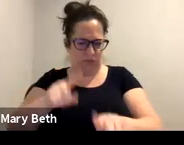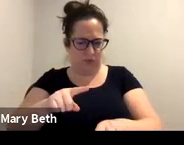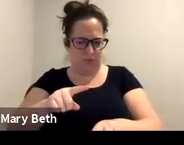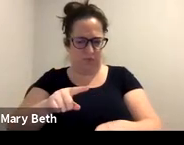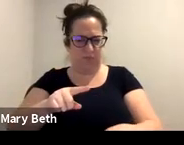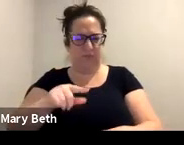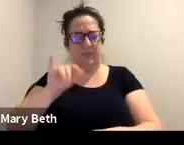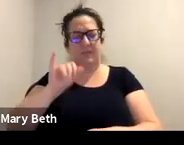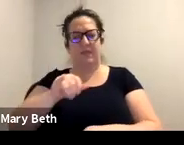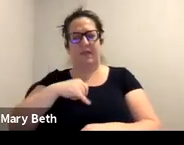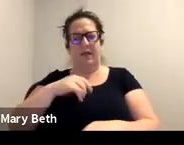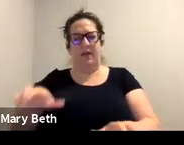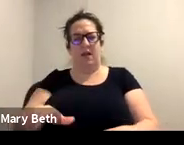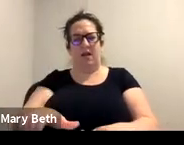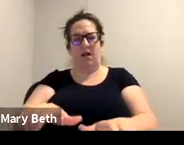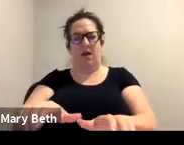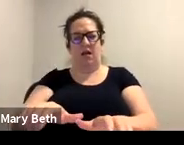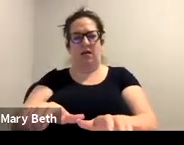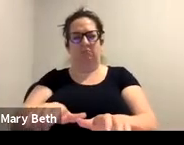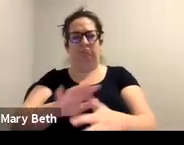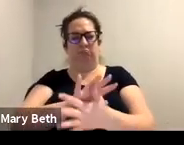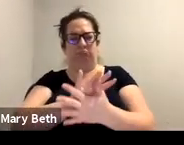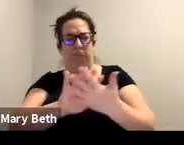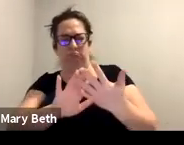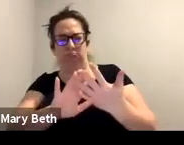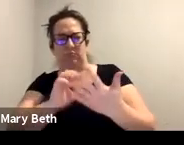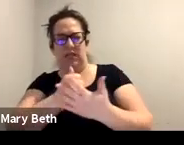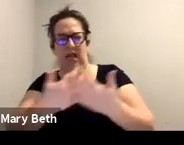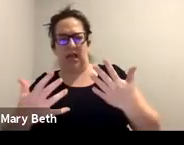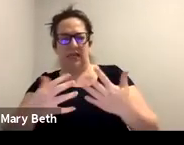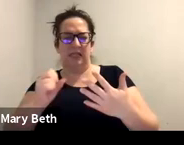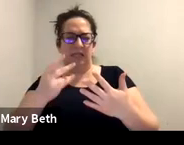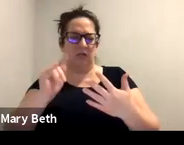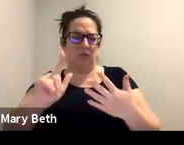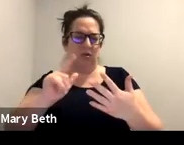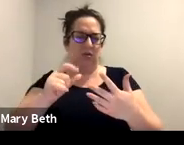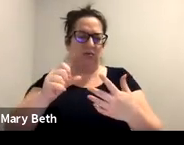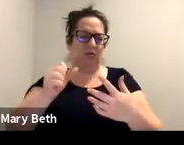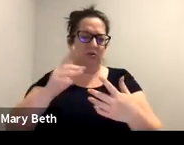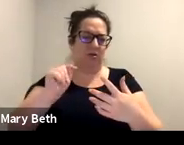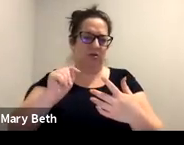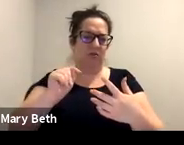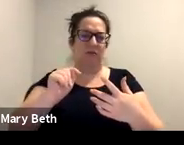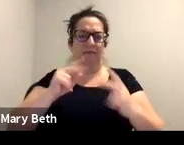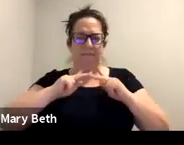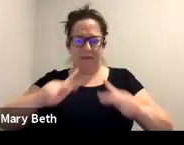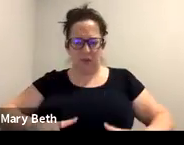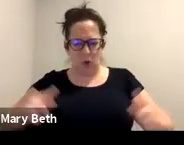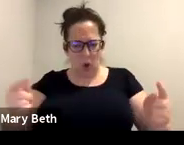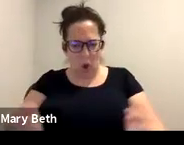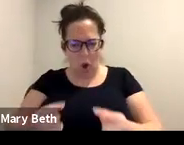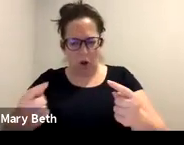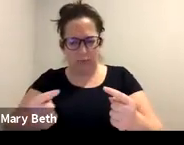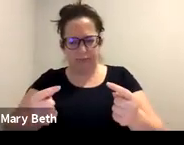everything that's in the other protection orders. So any sexual assault, any physical harm, any stalking behavior or any